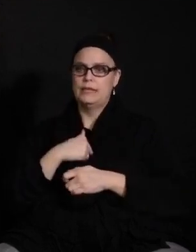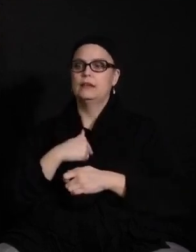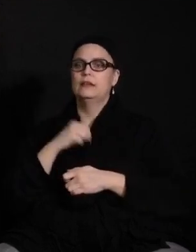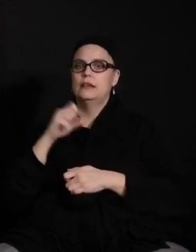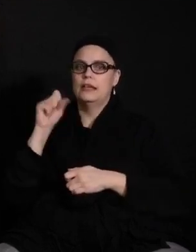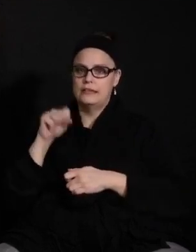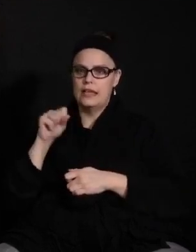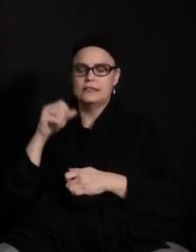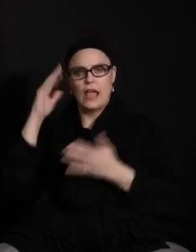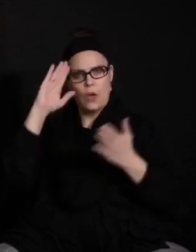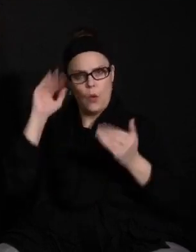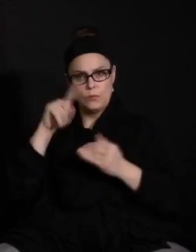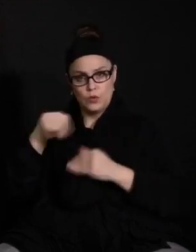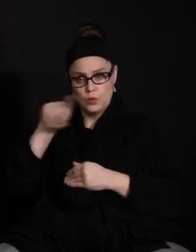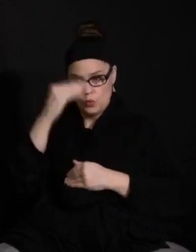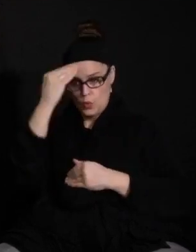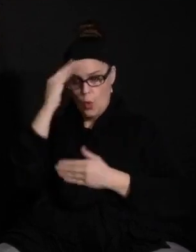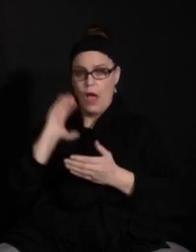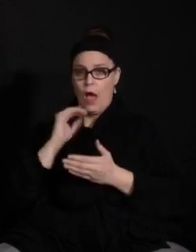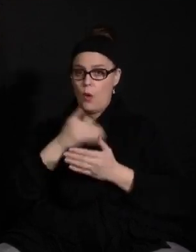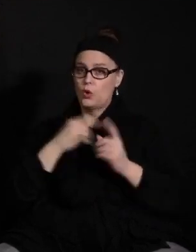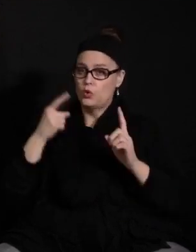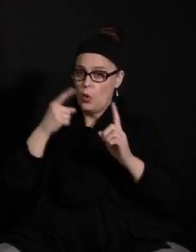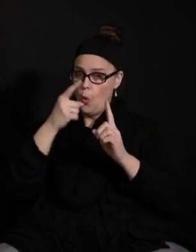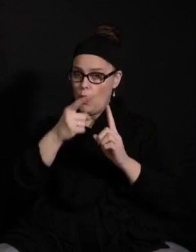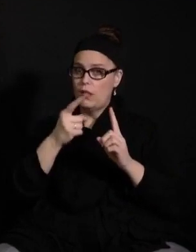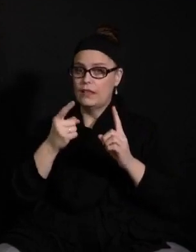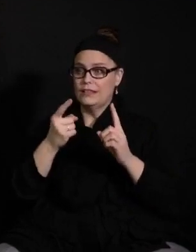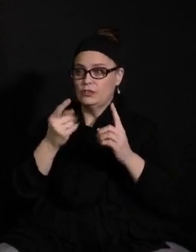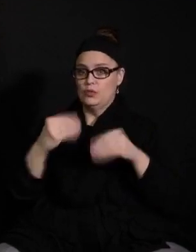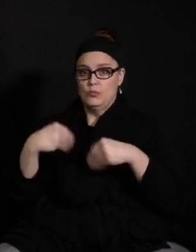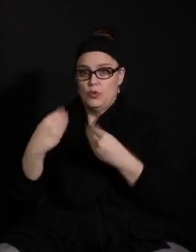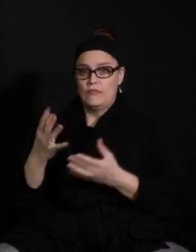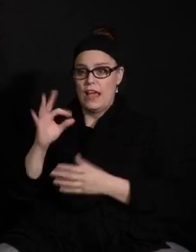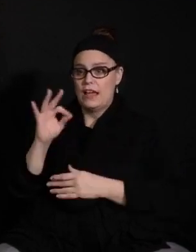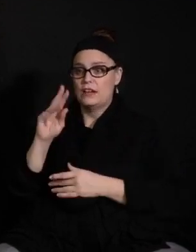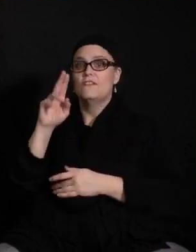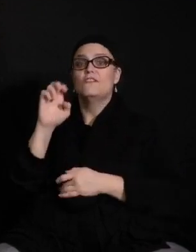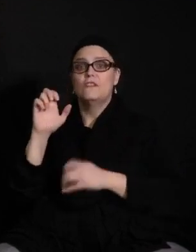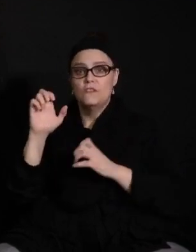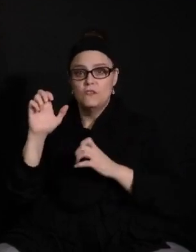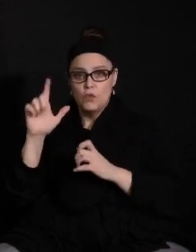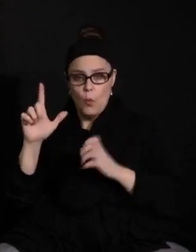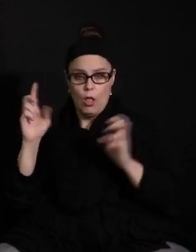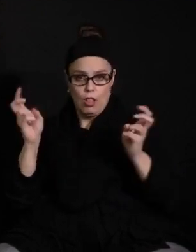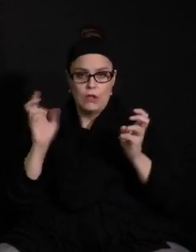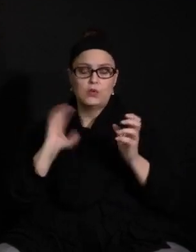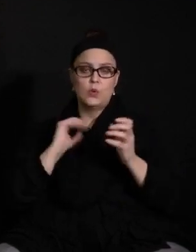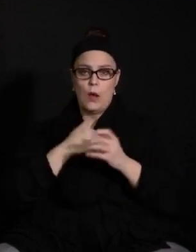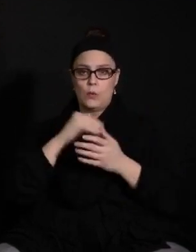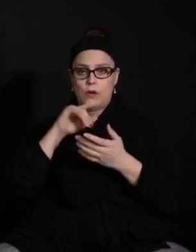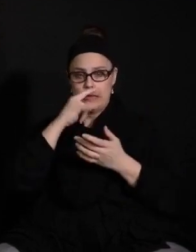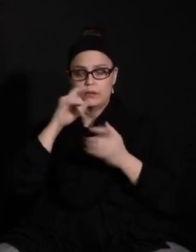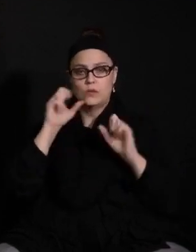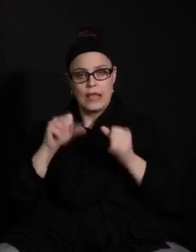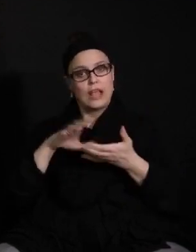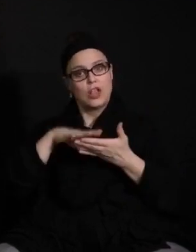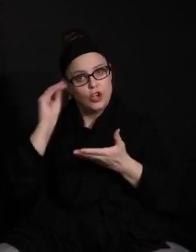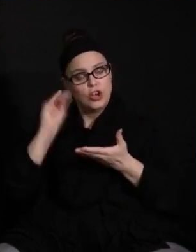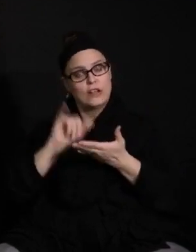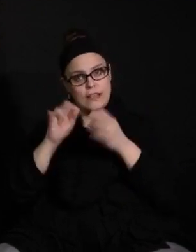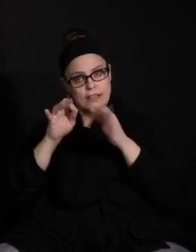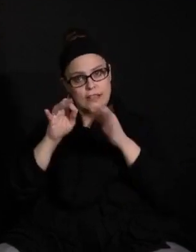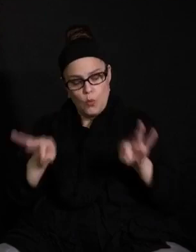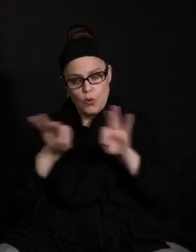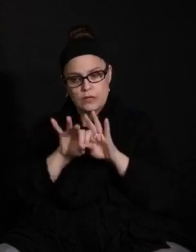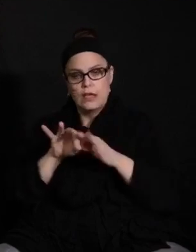I hope that you all know, too, that our ultimate goal is to get fuel to our kids so that they can learn. That is most important. As far as, you know,